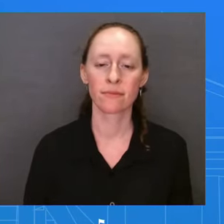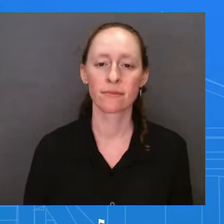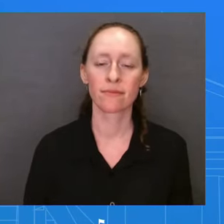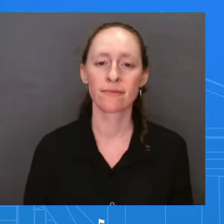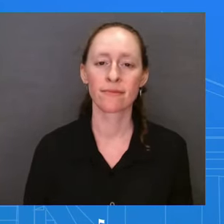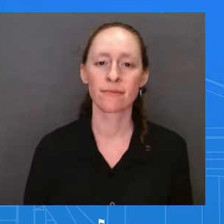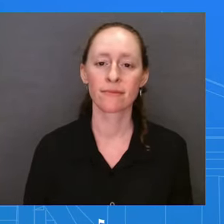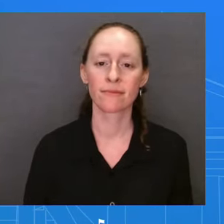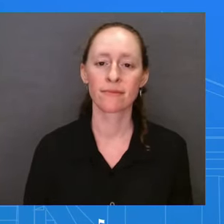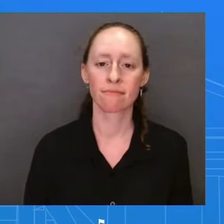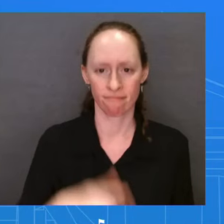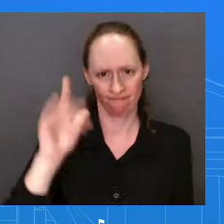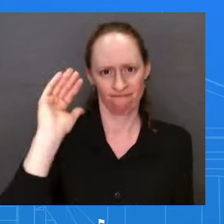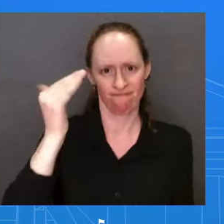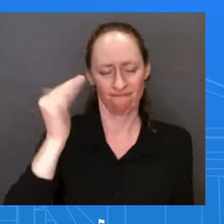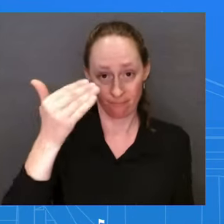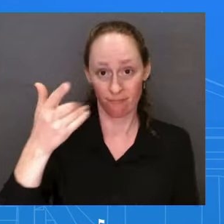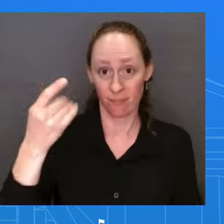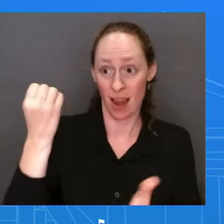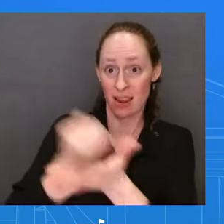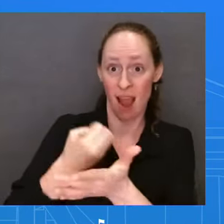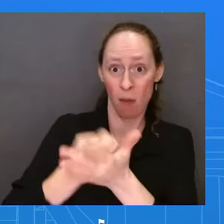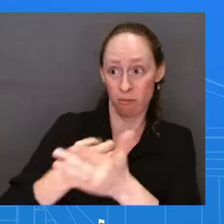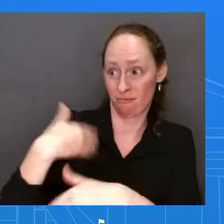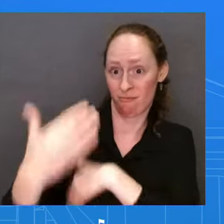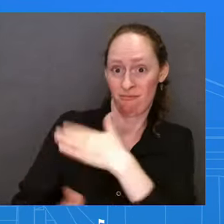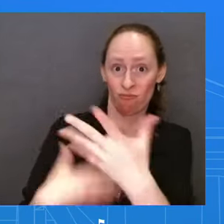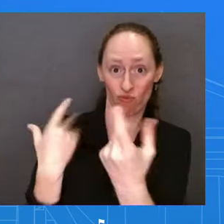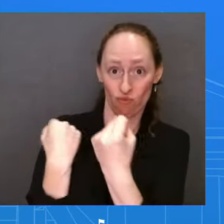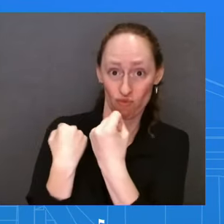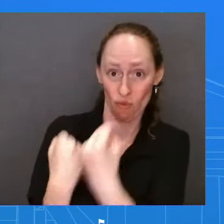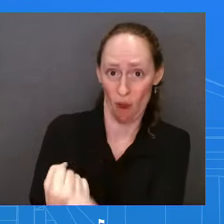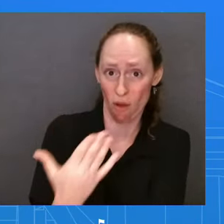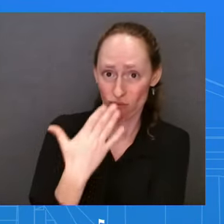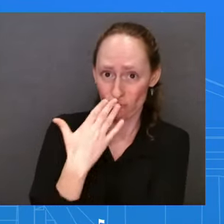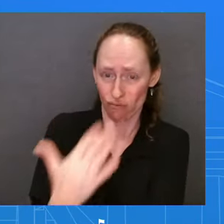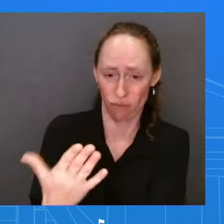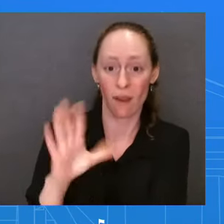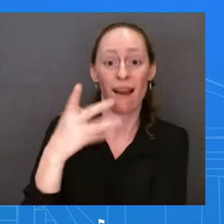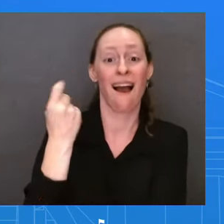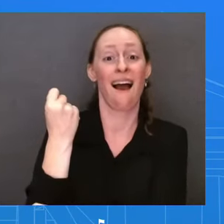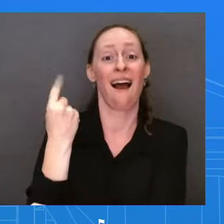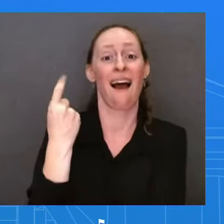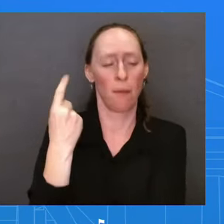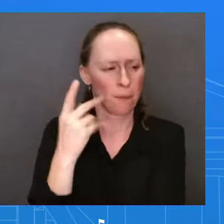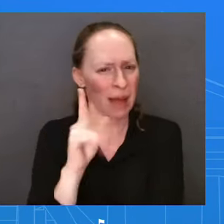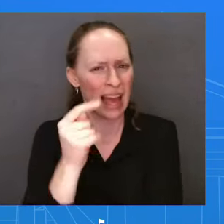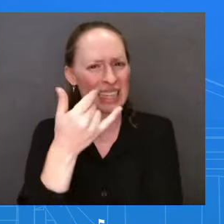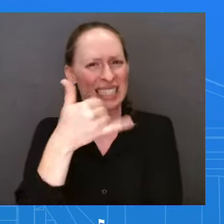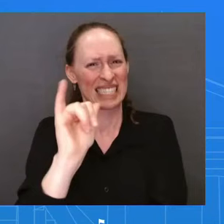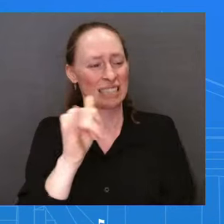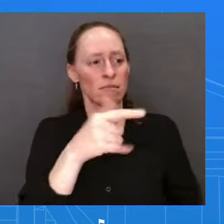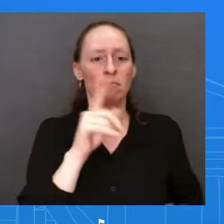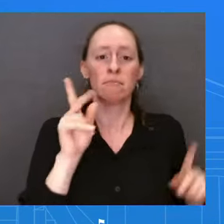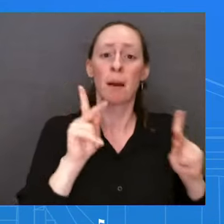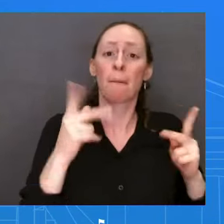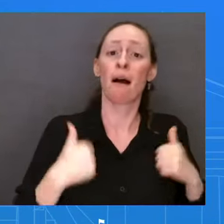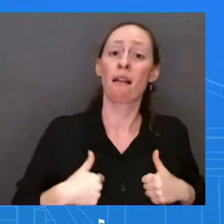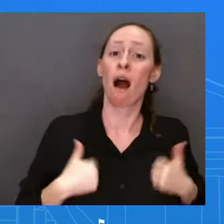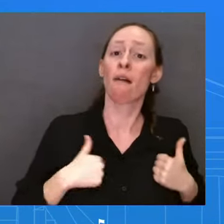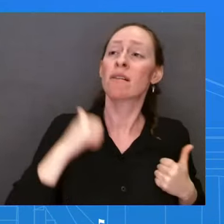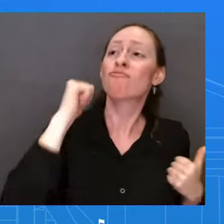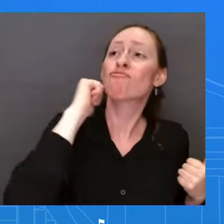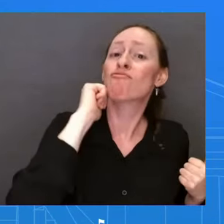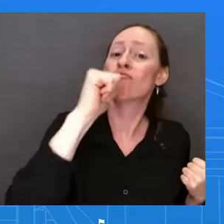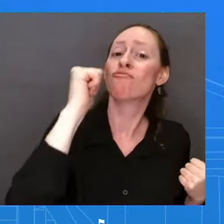touting and highlighting this week and the way Americans are actually feeling about the economy, the way they're feeling about their own wallets. Yeah, inflation and recession fears continue